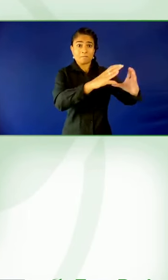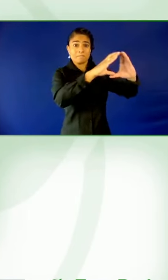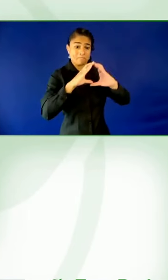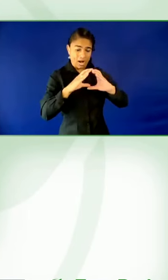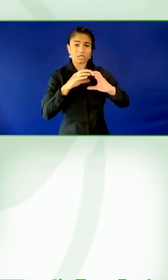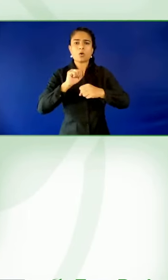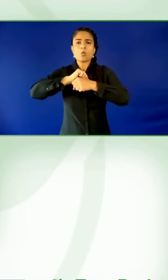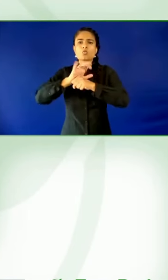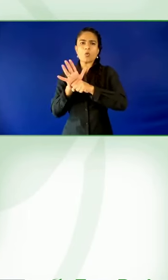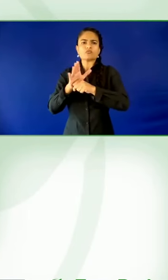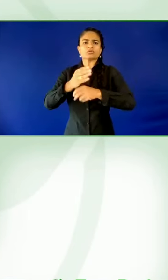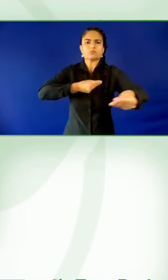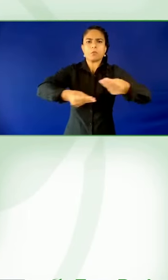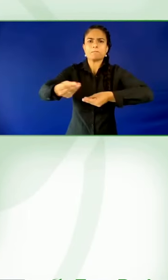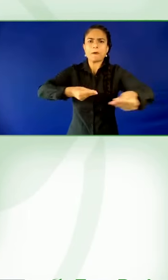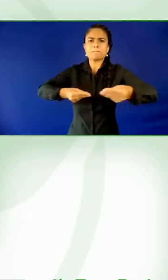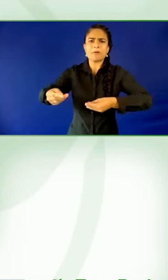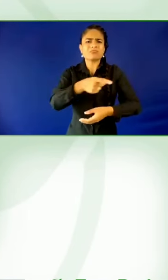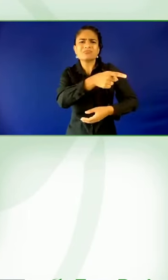add around investments.